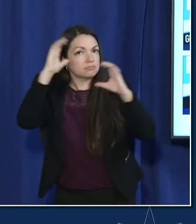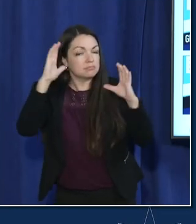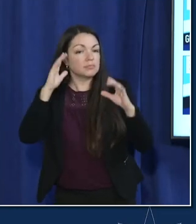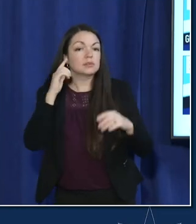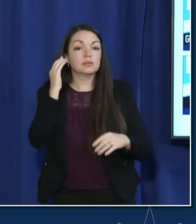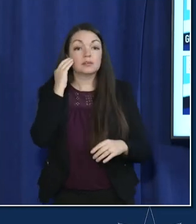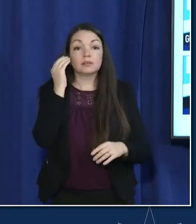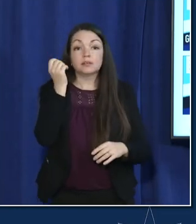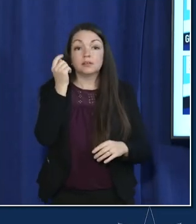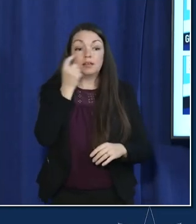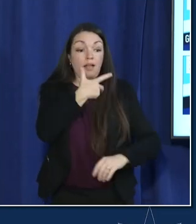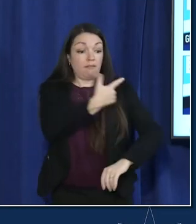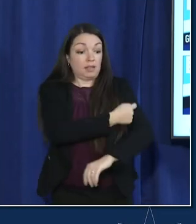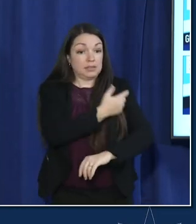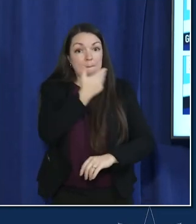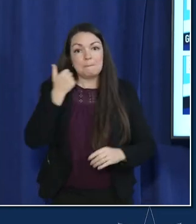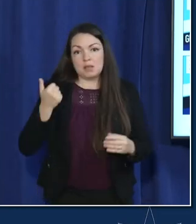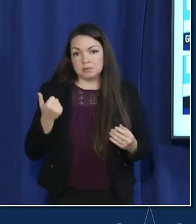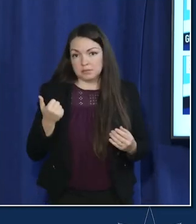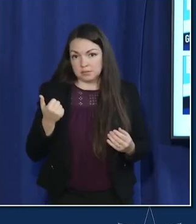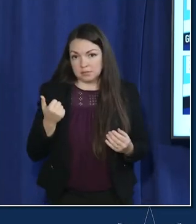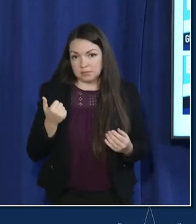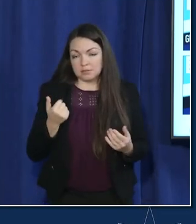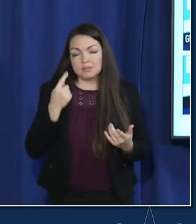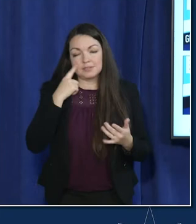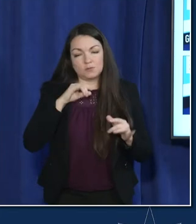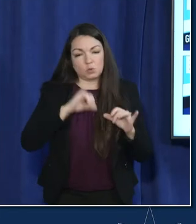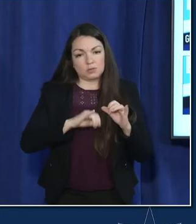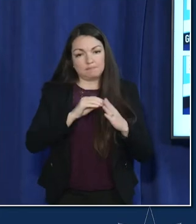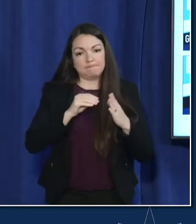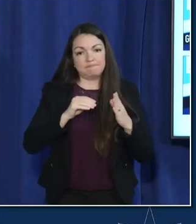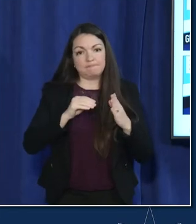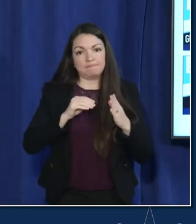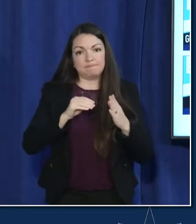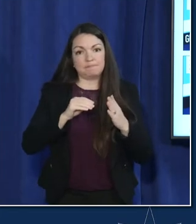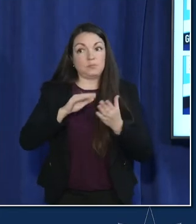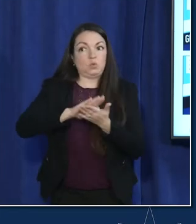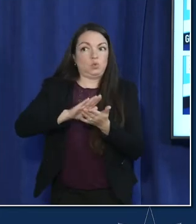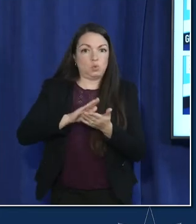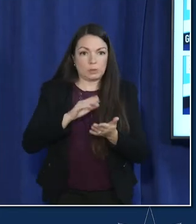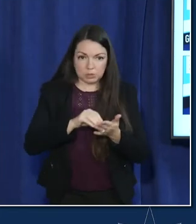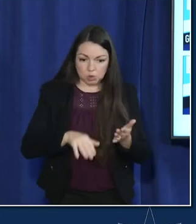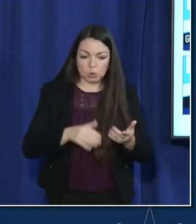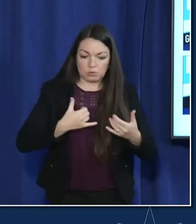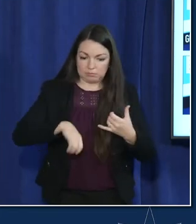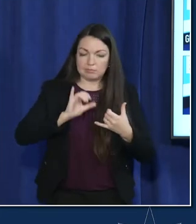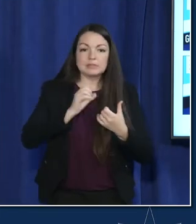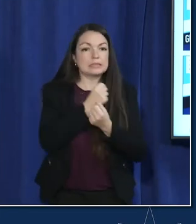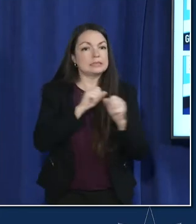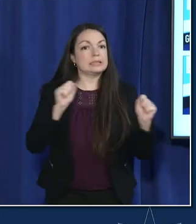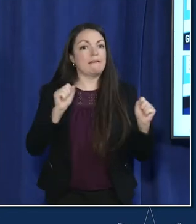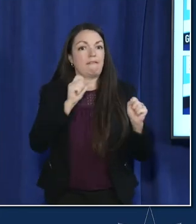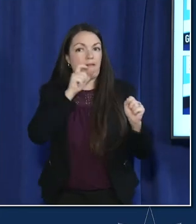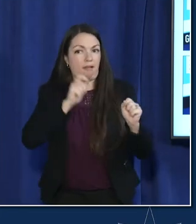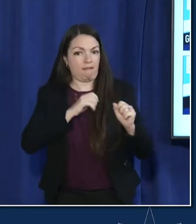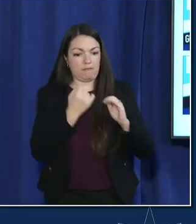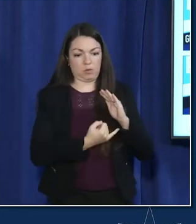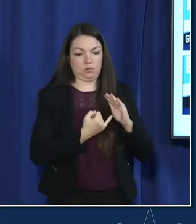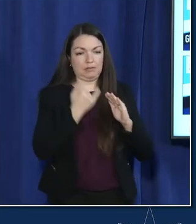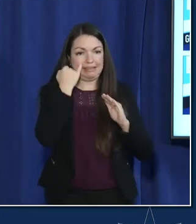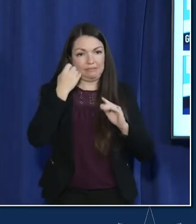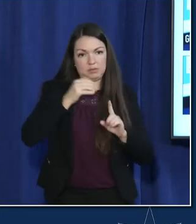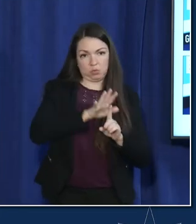continues to be the best way that we can keep our students safe and healthy and not quarantined if they're in case of an exposure